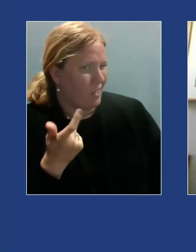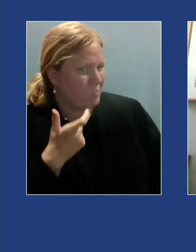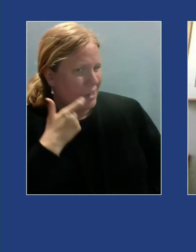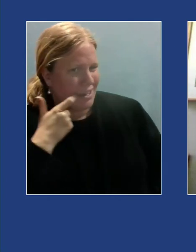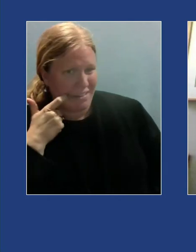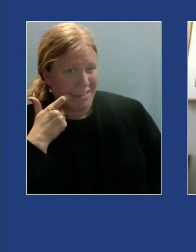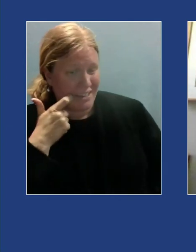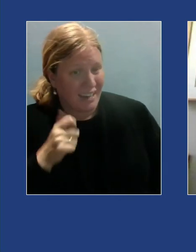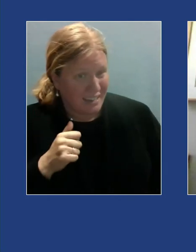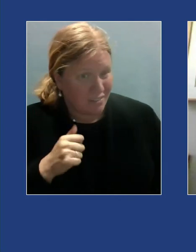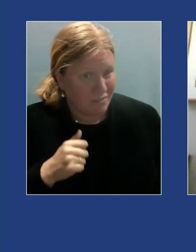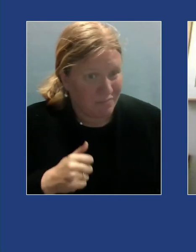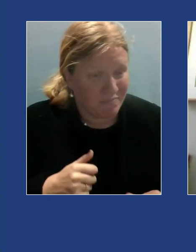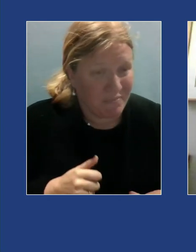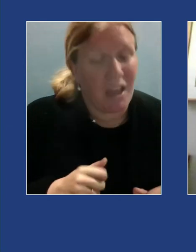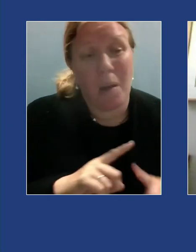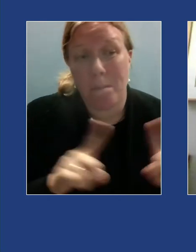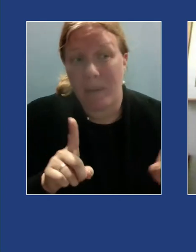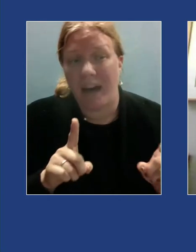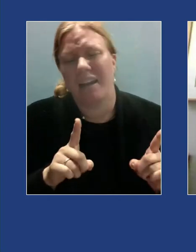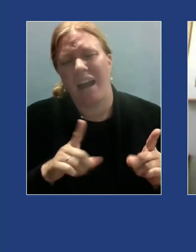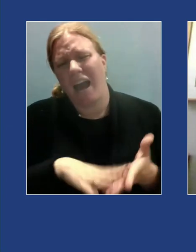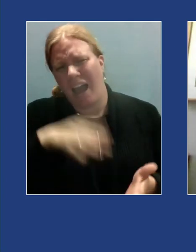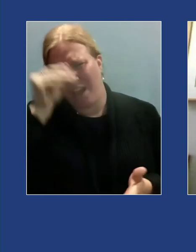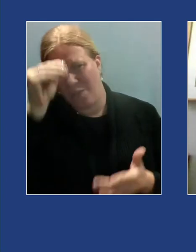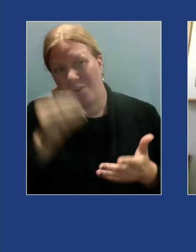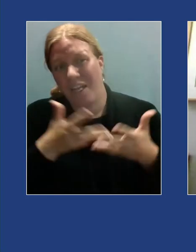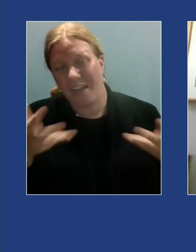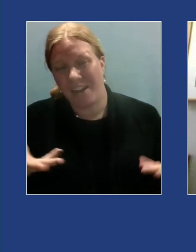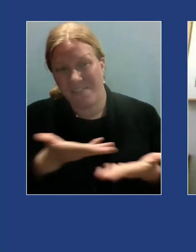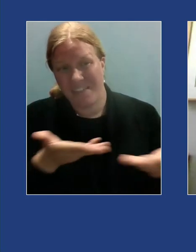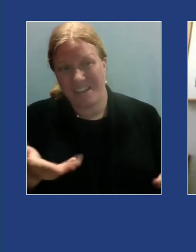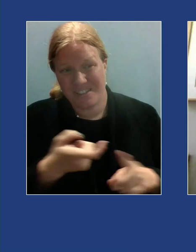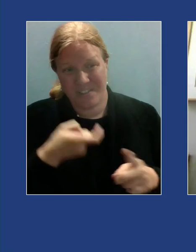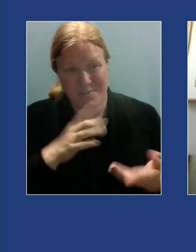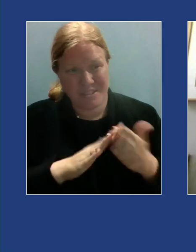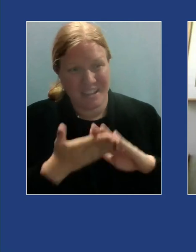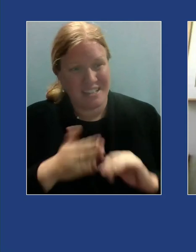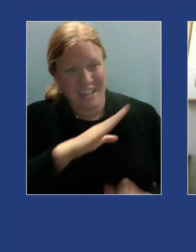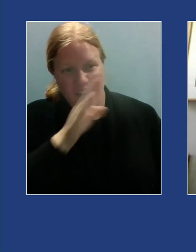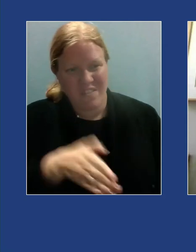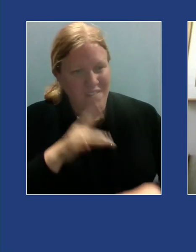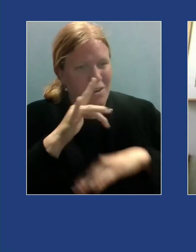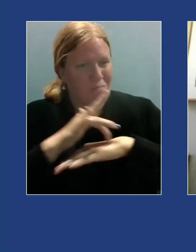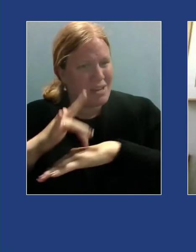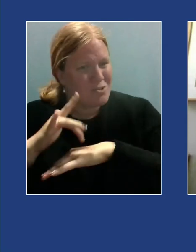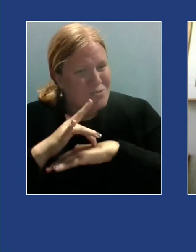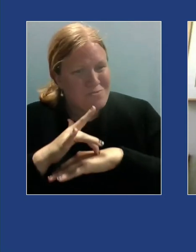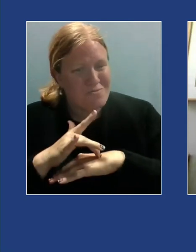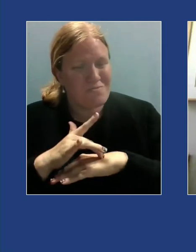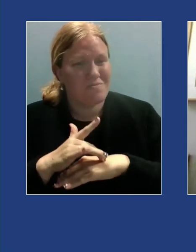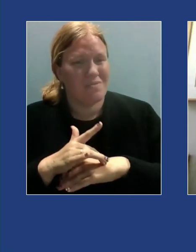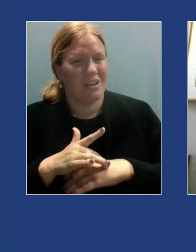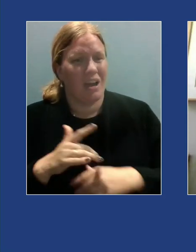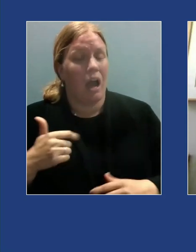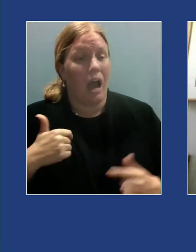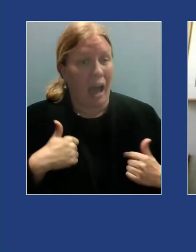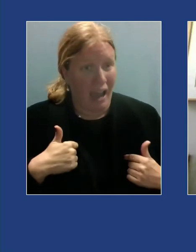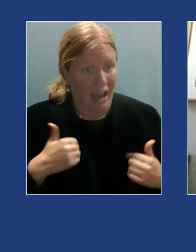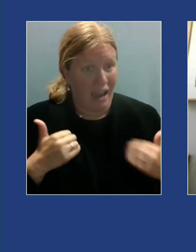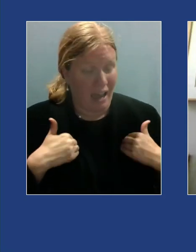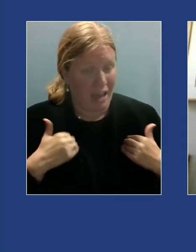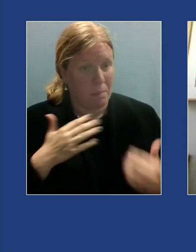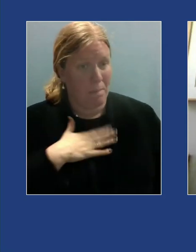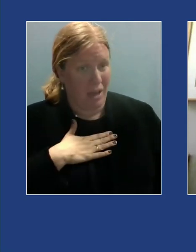on my own I navigated cities I'd never been to and recovered when things went wrong like my passport and wallet being stolen in Buenos